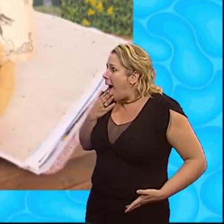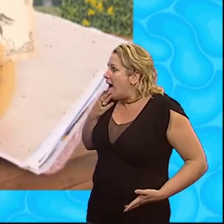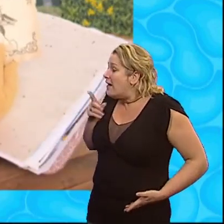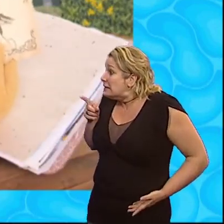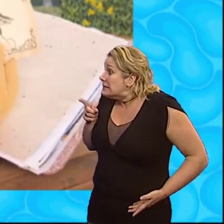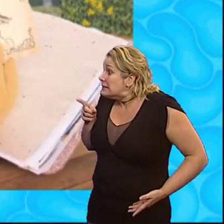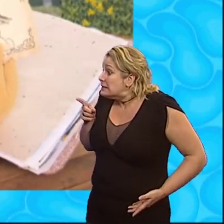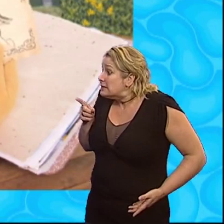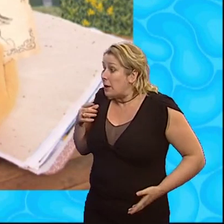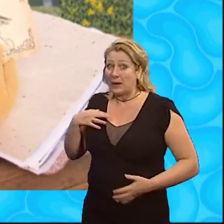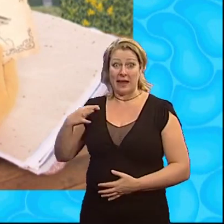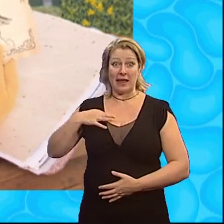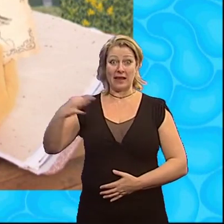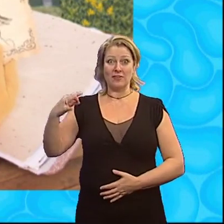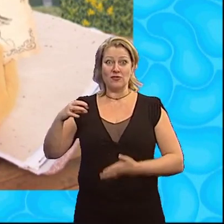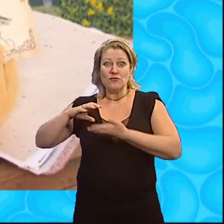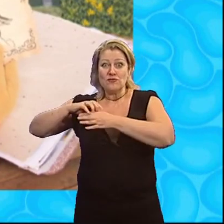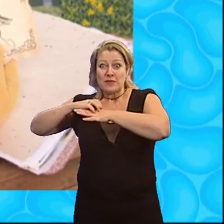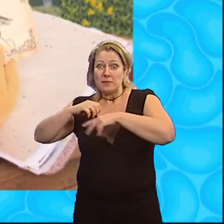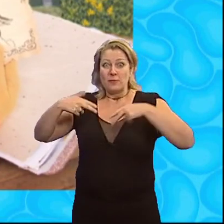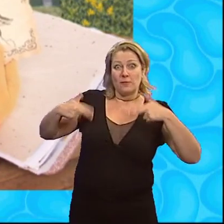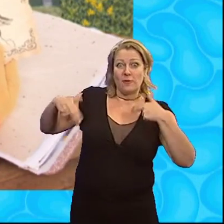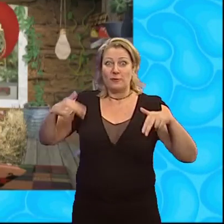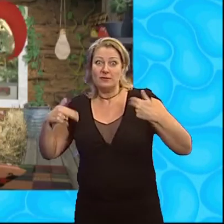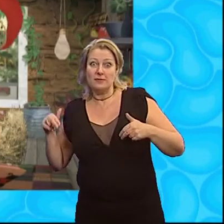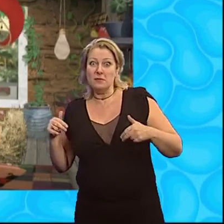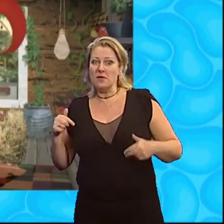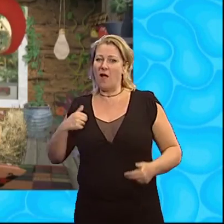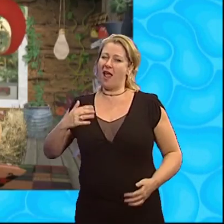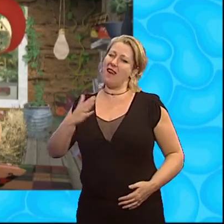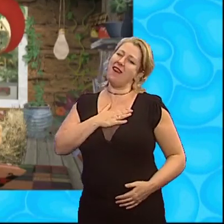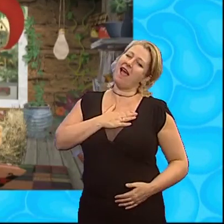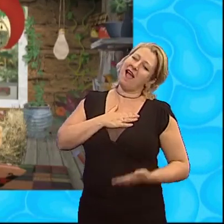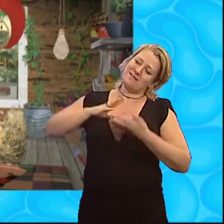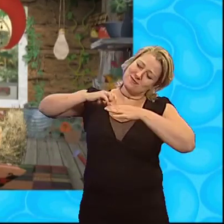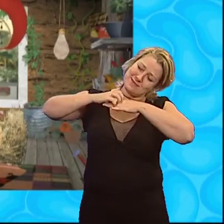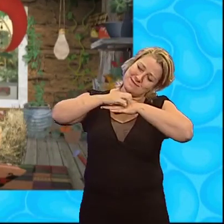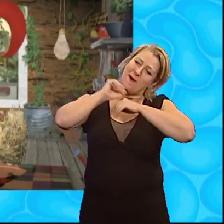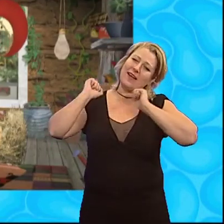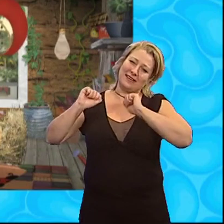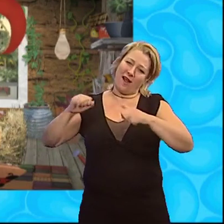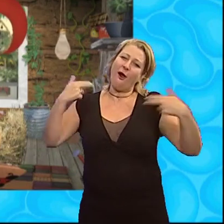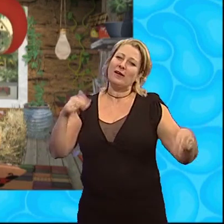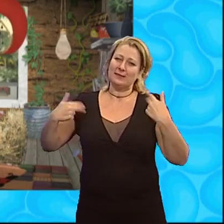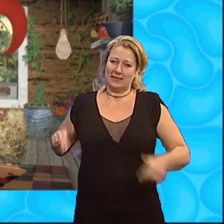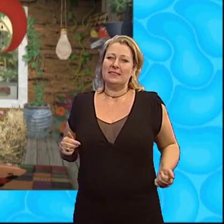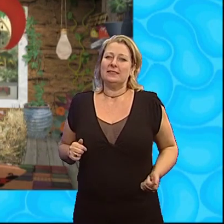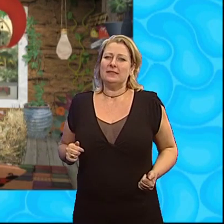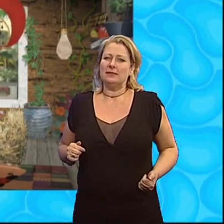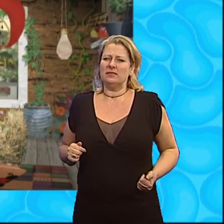It's an invitation to the Creepy Crawly concert I love the Creepy Crawly concert